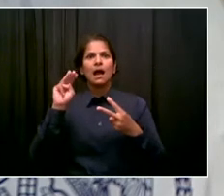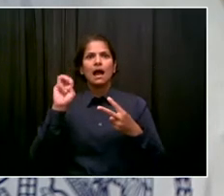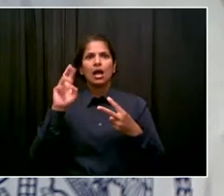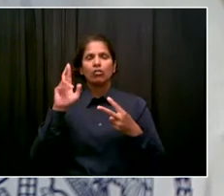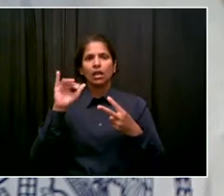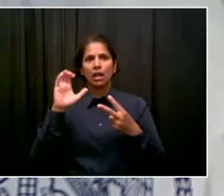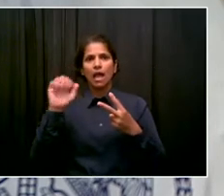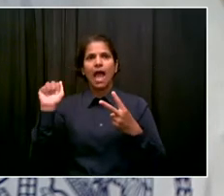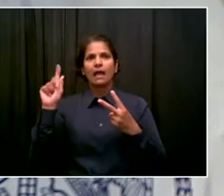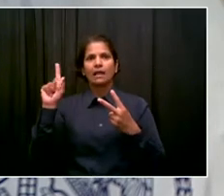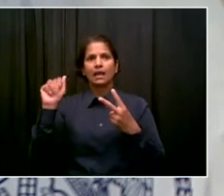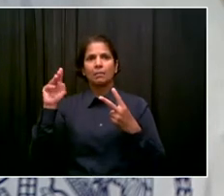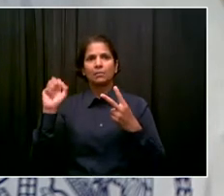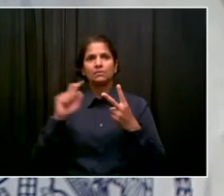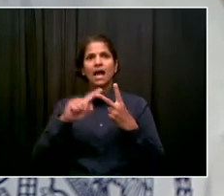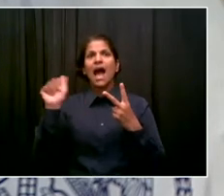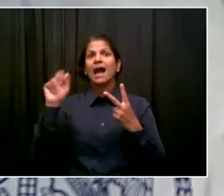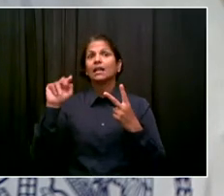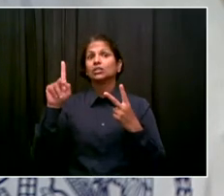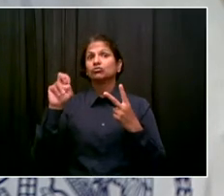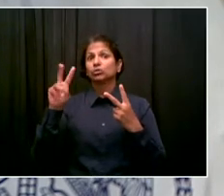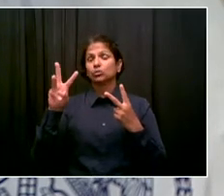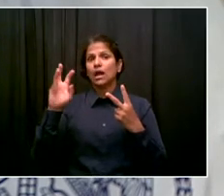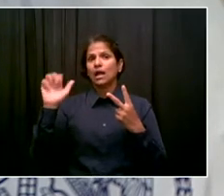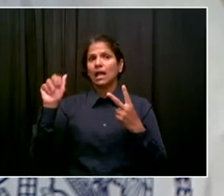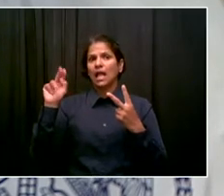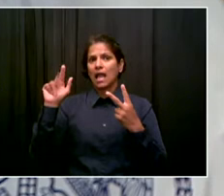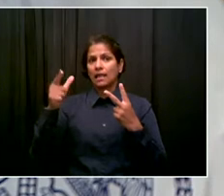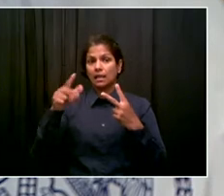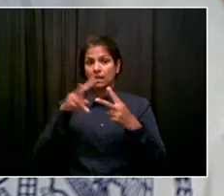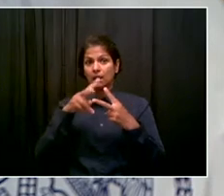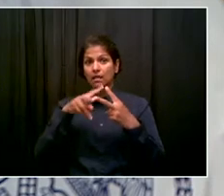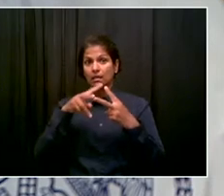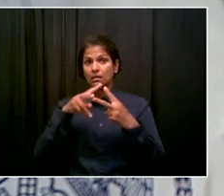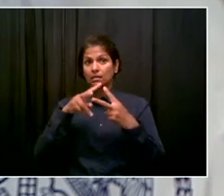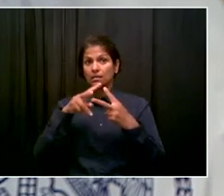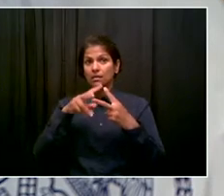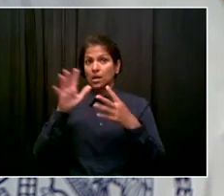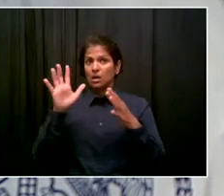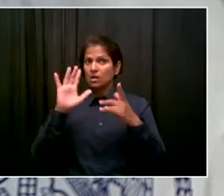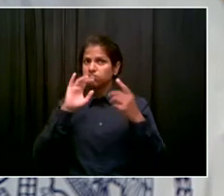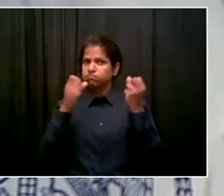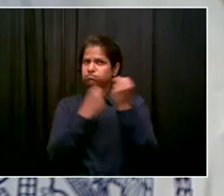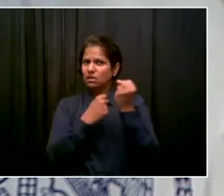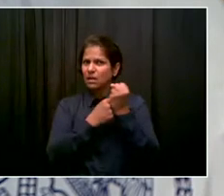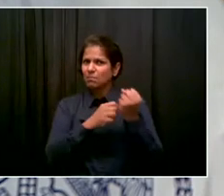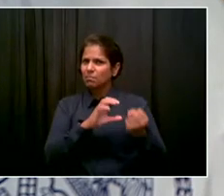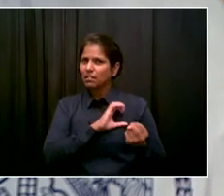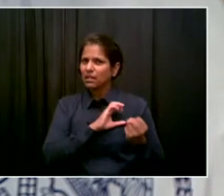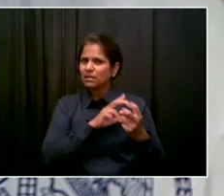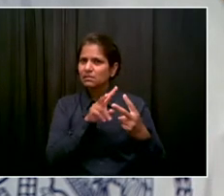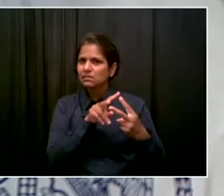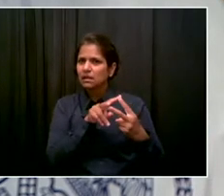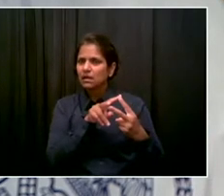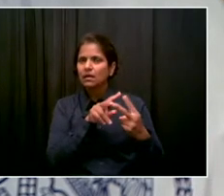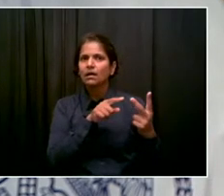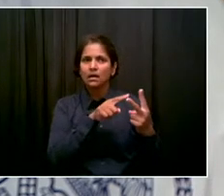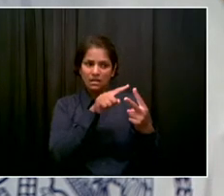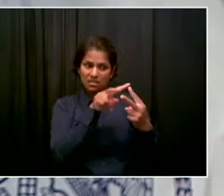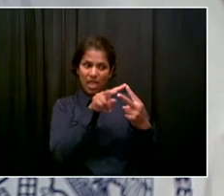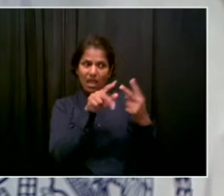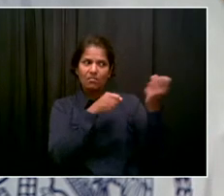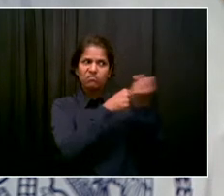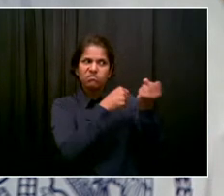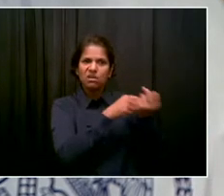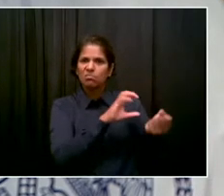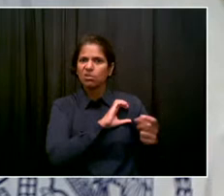That's raised criticism from people like AOC saying front riders might take the city back to Giuliani style over